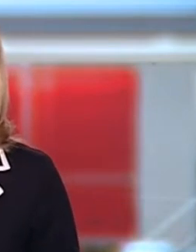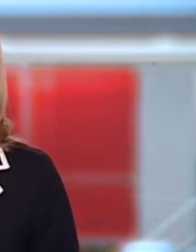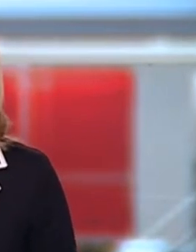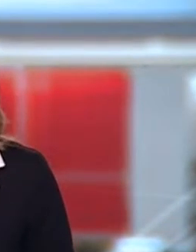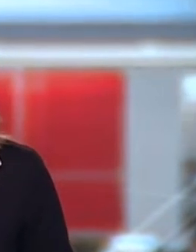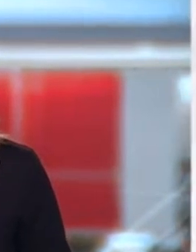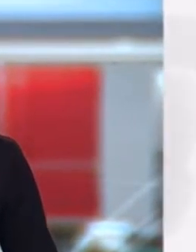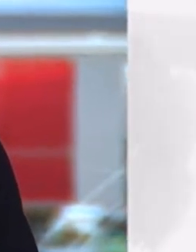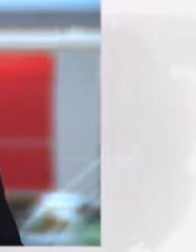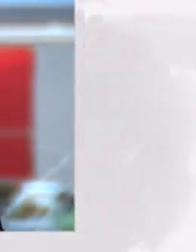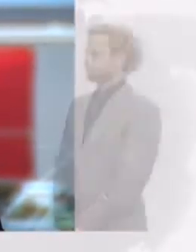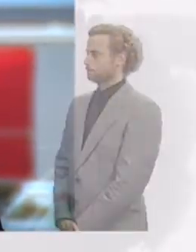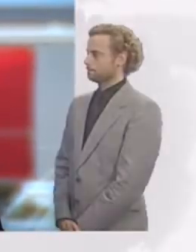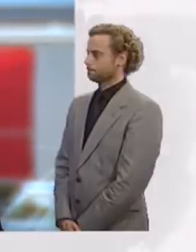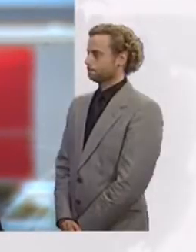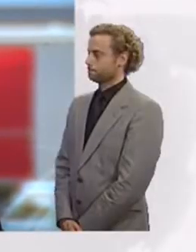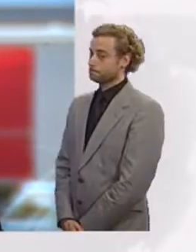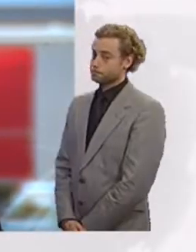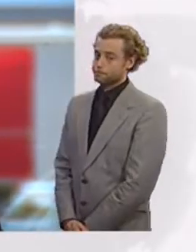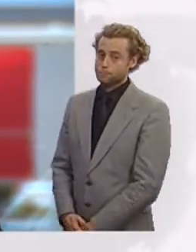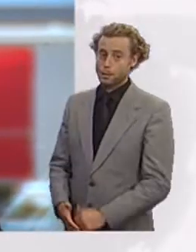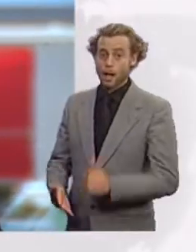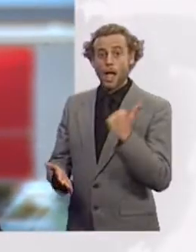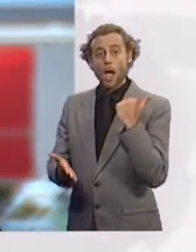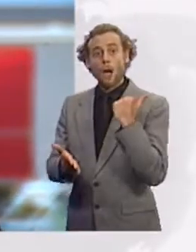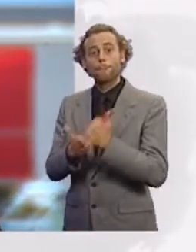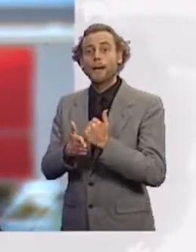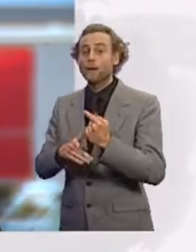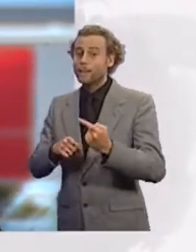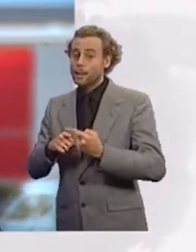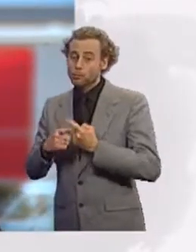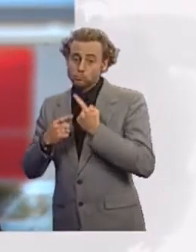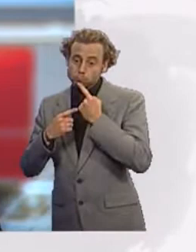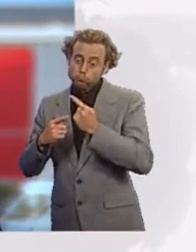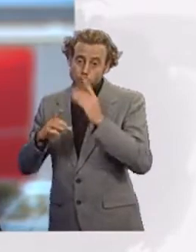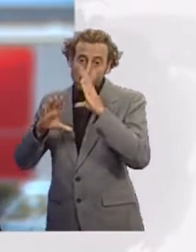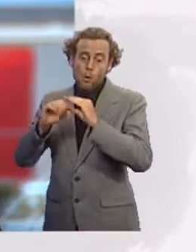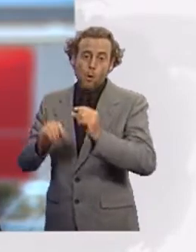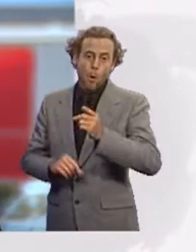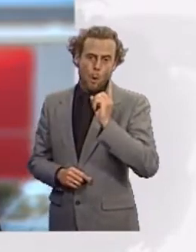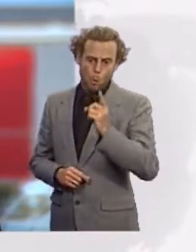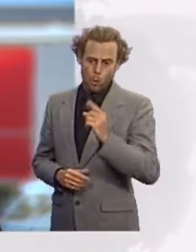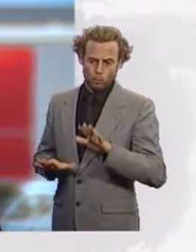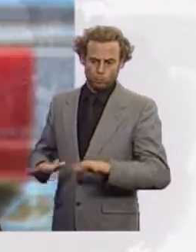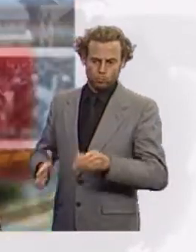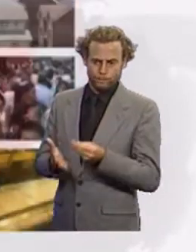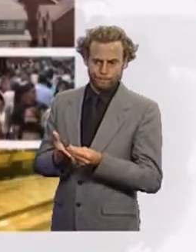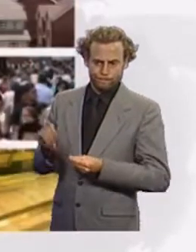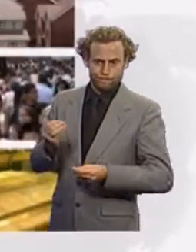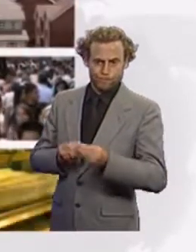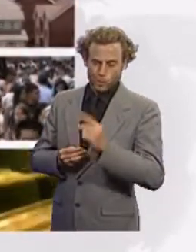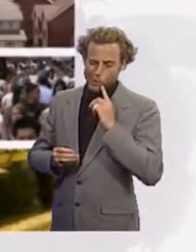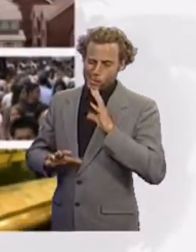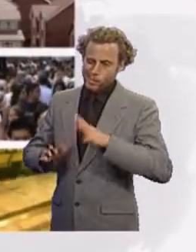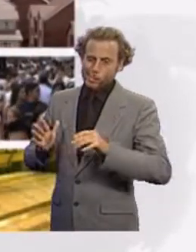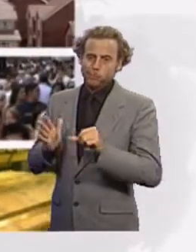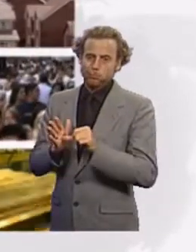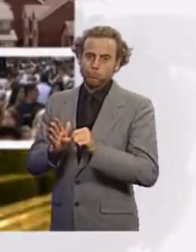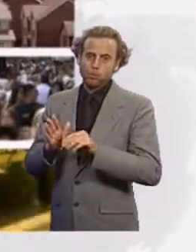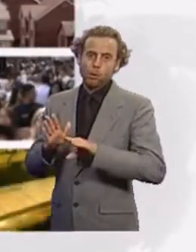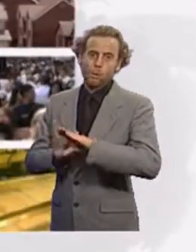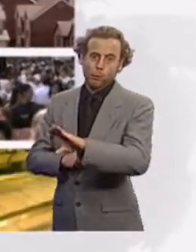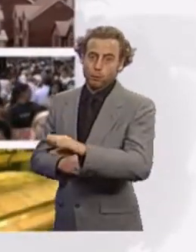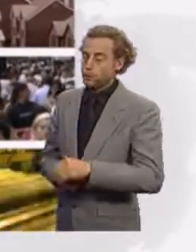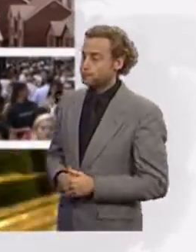The Bank of England warns of a choppy recovery as the British economy continues to drag itself out of recession. The rise in VAT